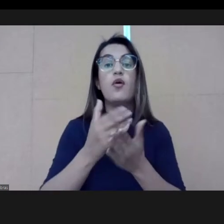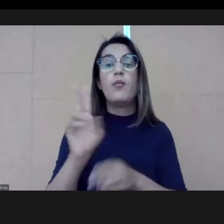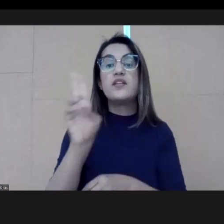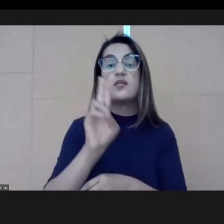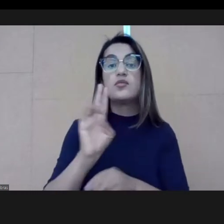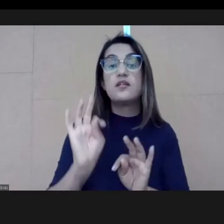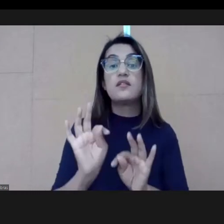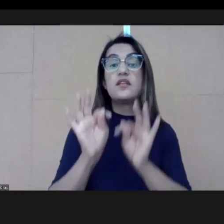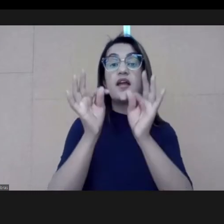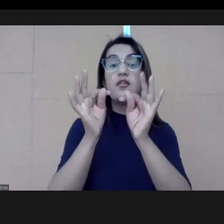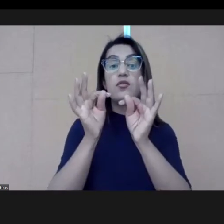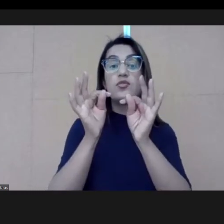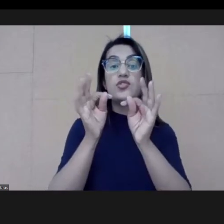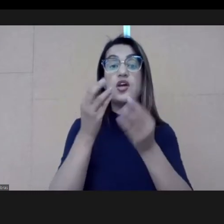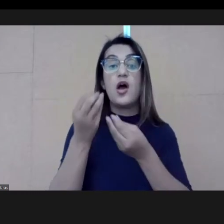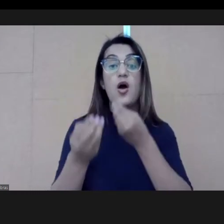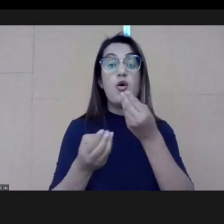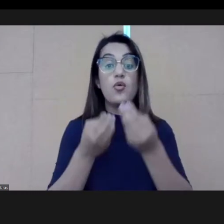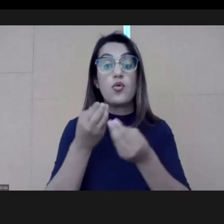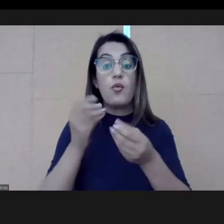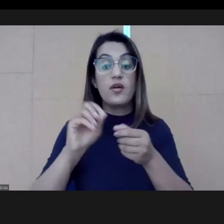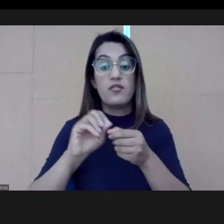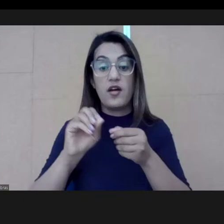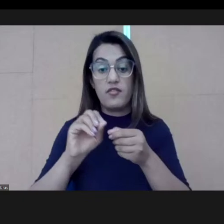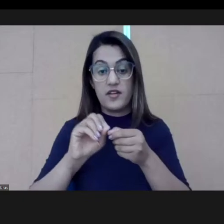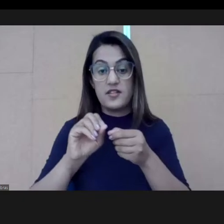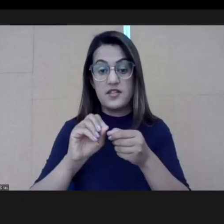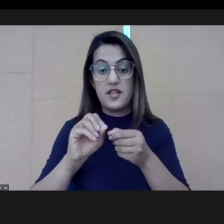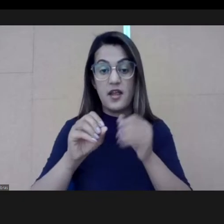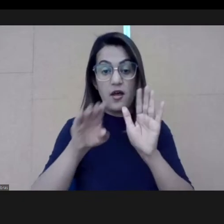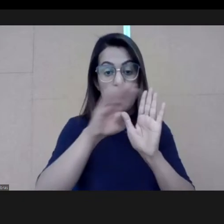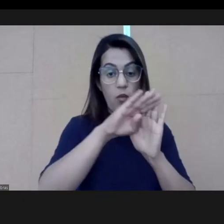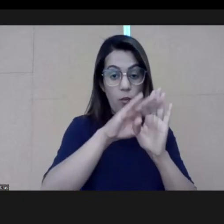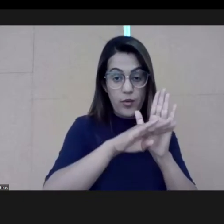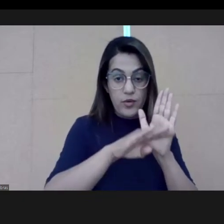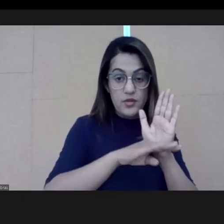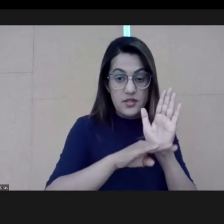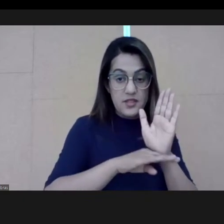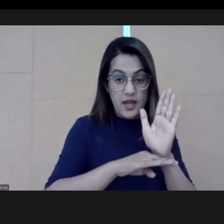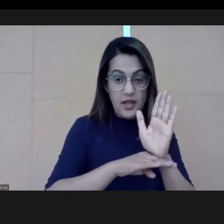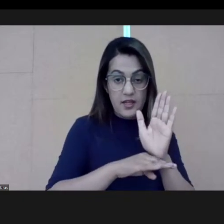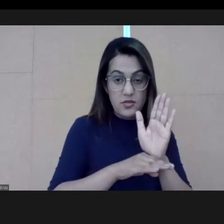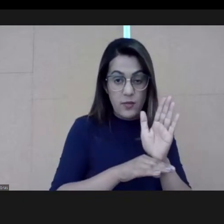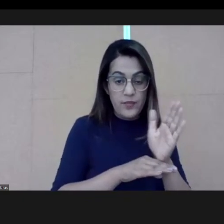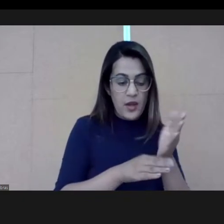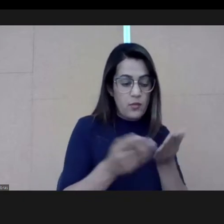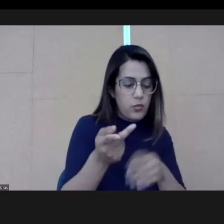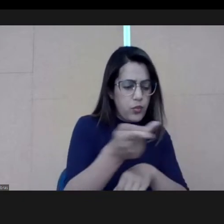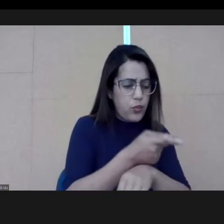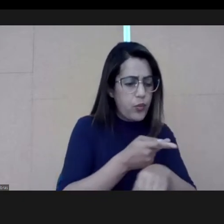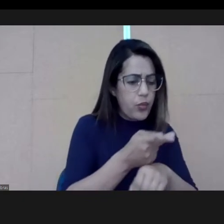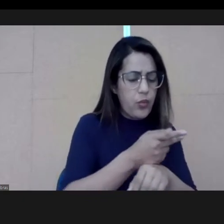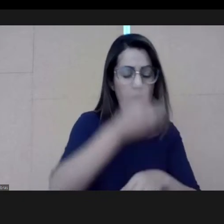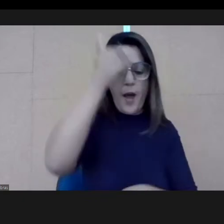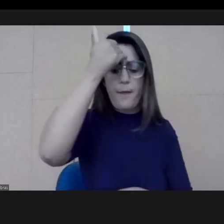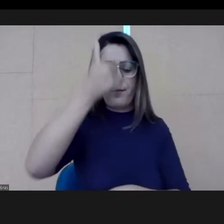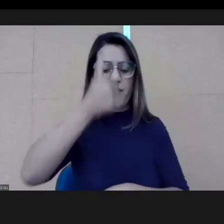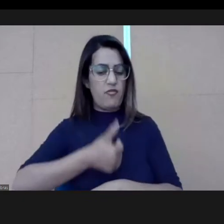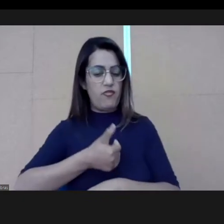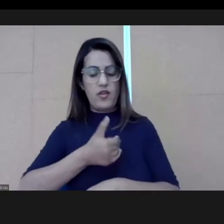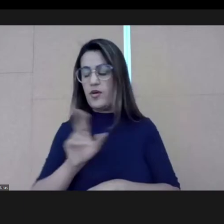and we start doing that by using technology. How can you attract a lot of people and you can